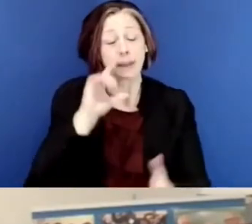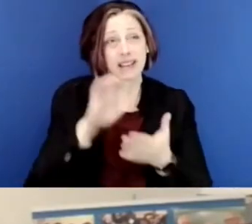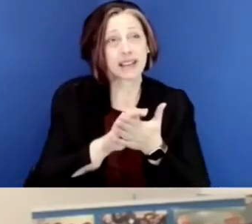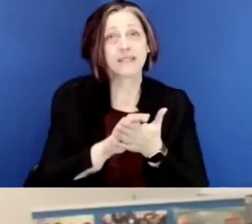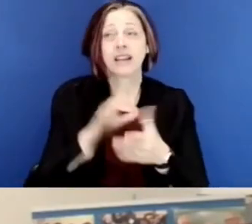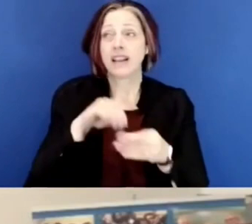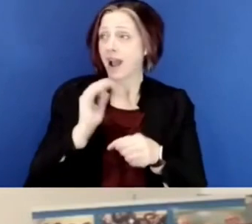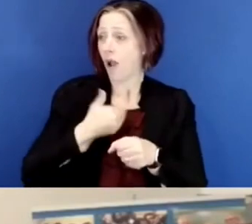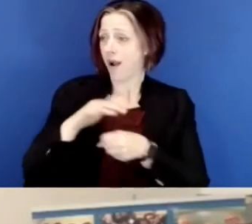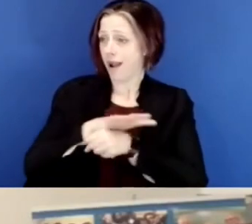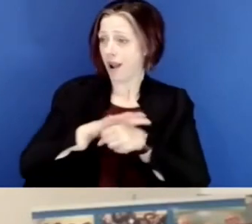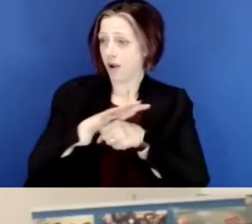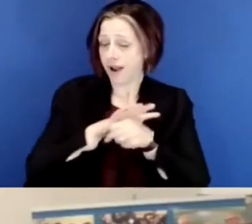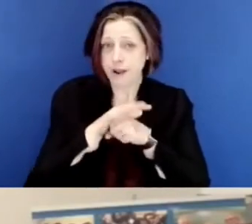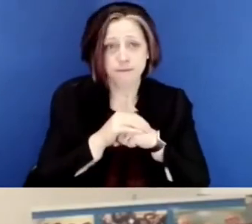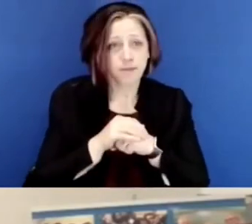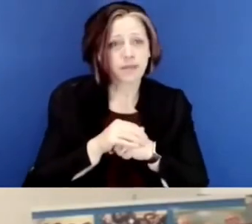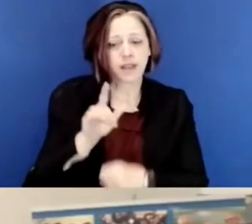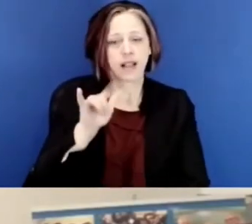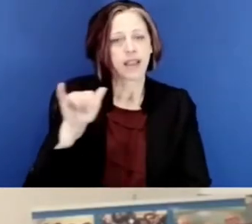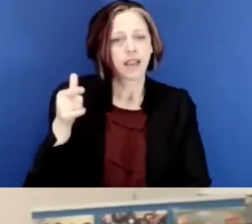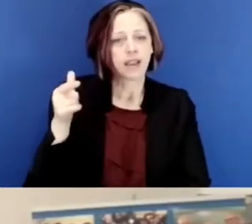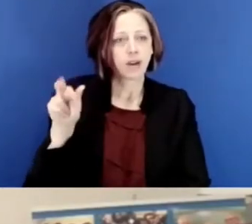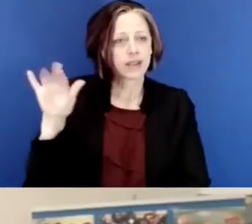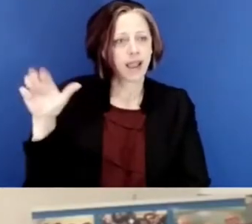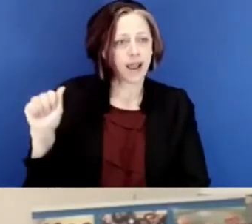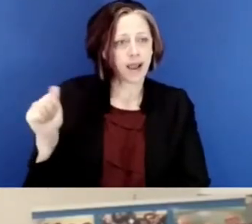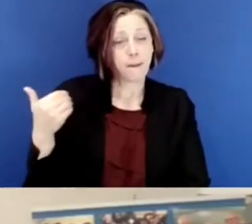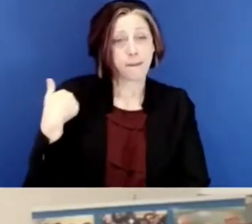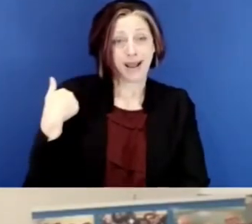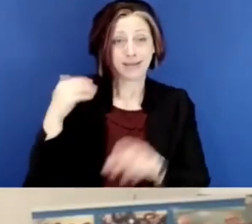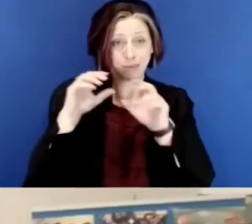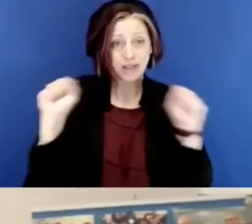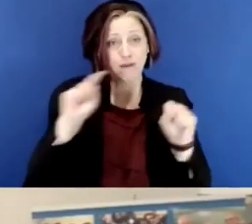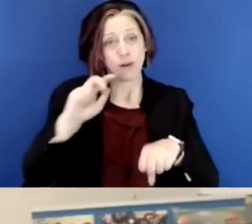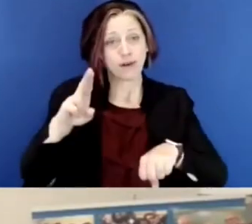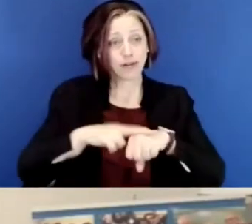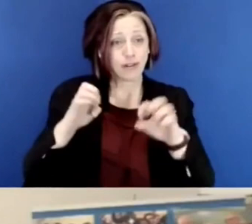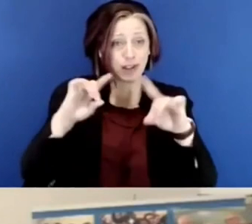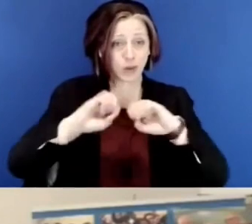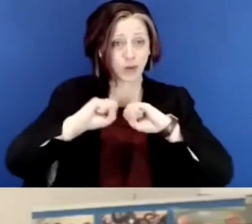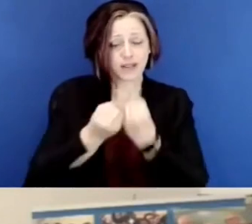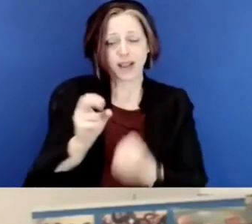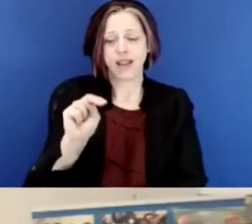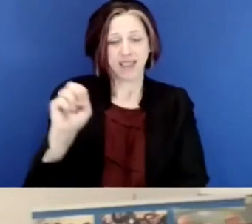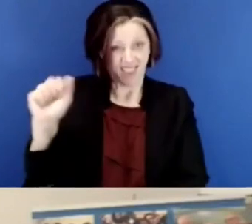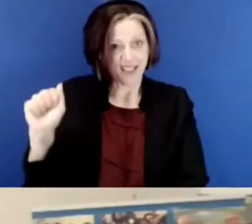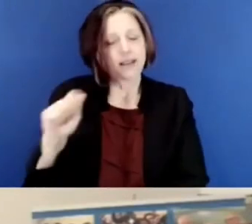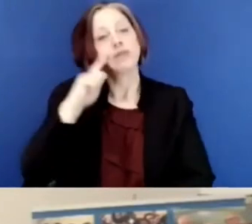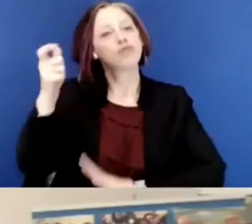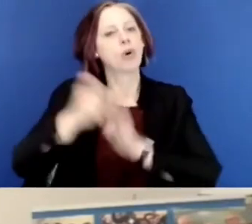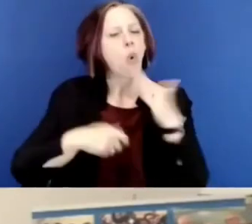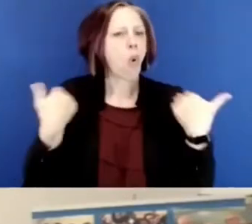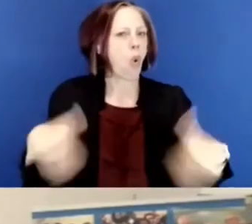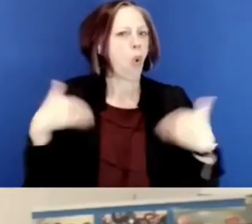believe that in one of our green rooms here, um, Lily Garcia, the media past president of the National Education